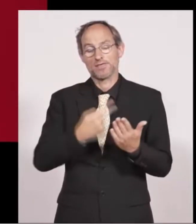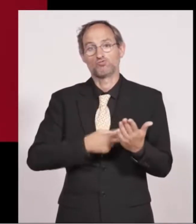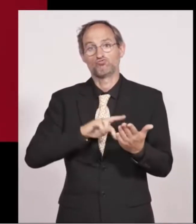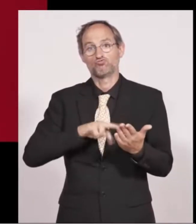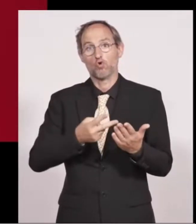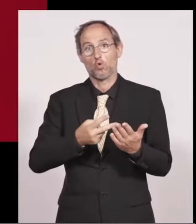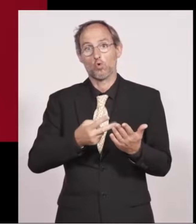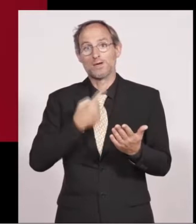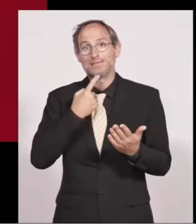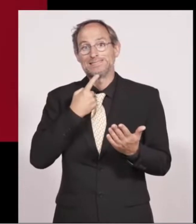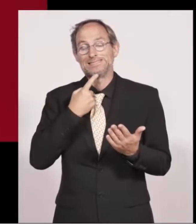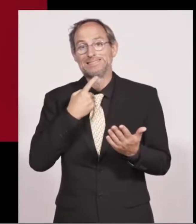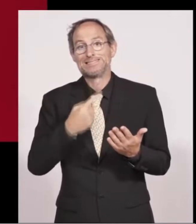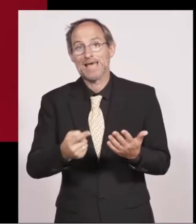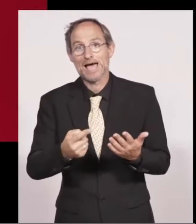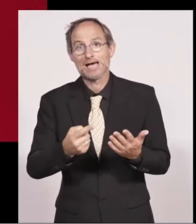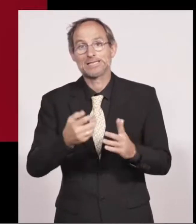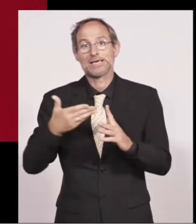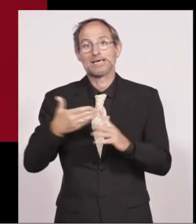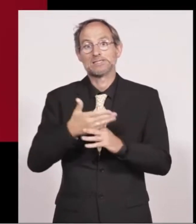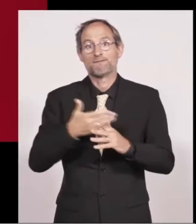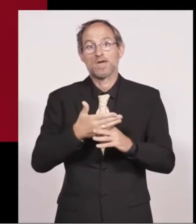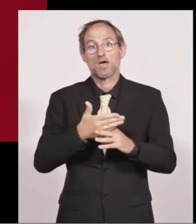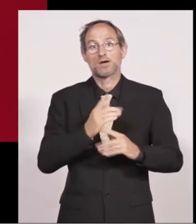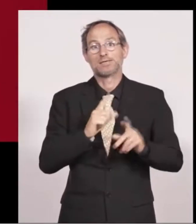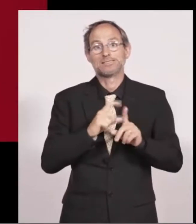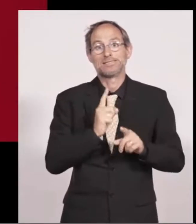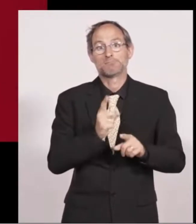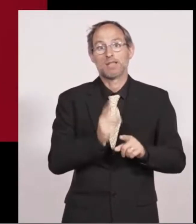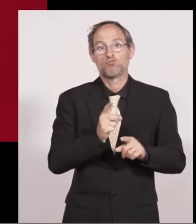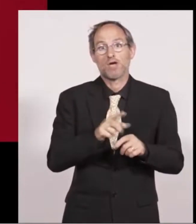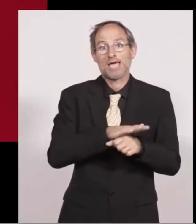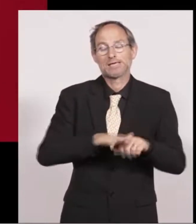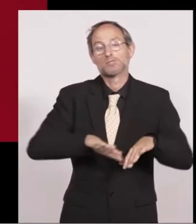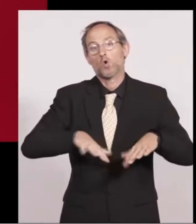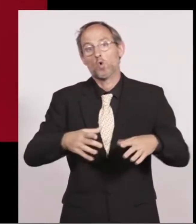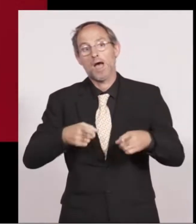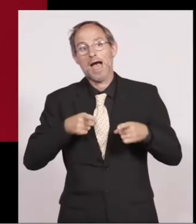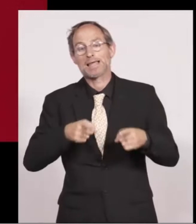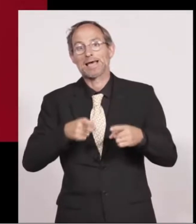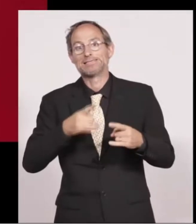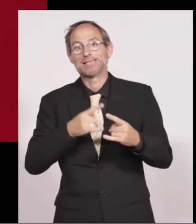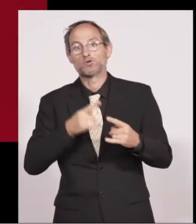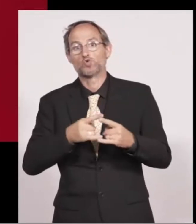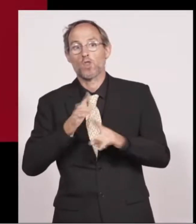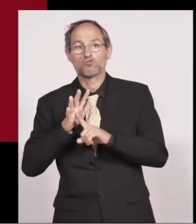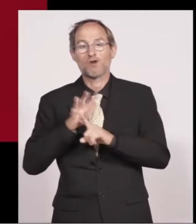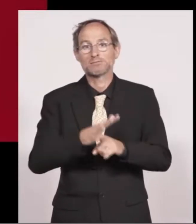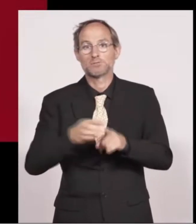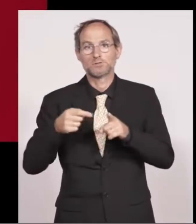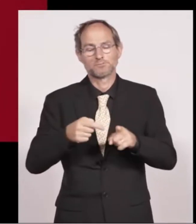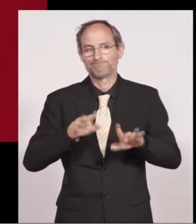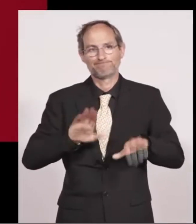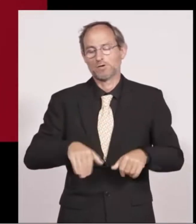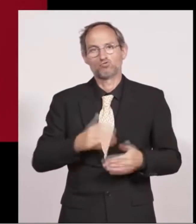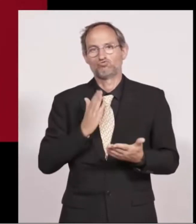outstanding disciplinary cases or allegations of sexual harassment this is simply not true for shame